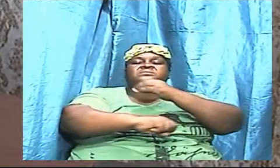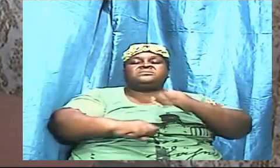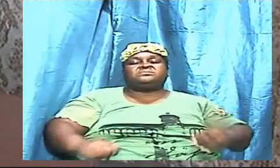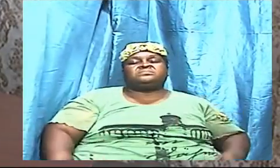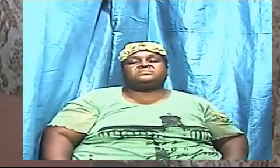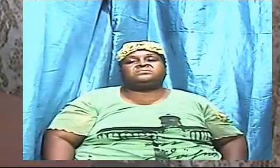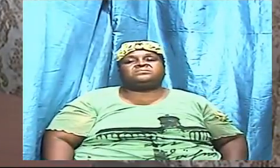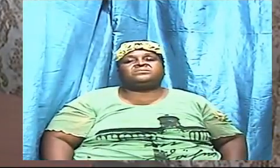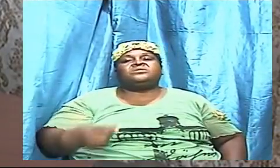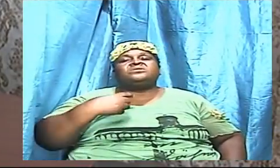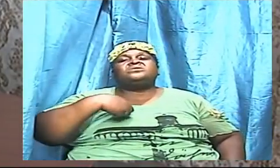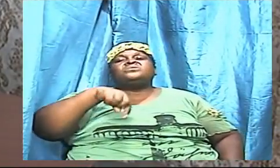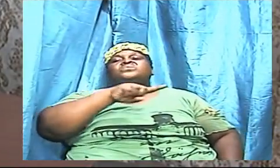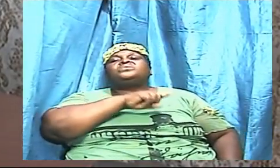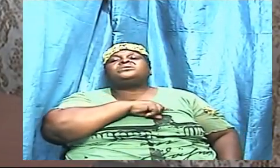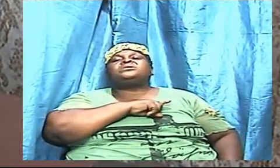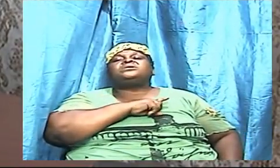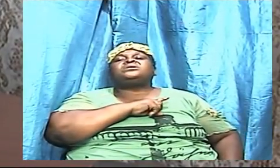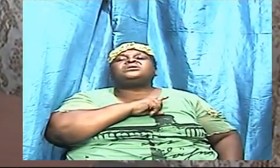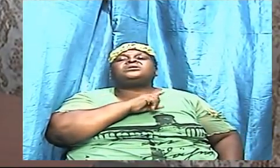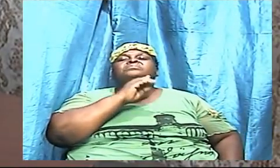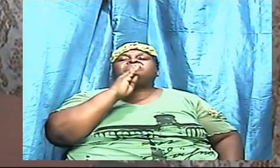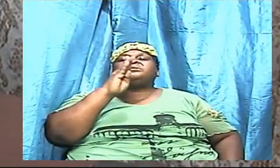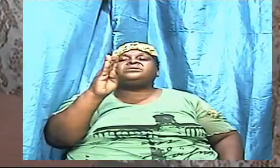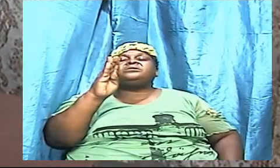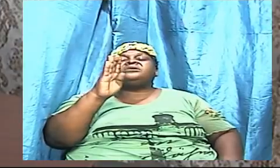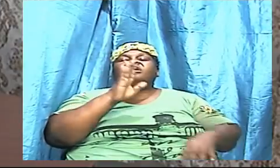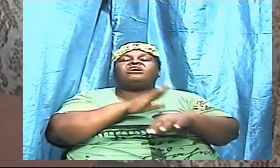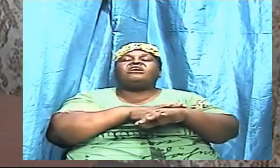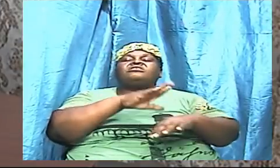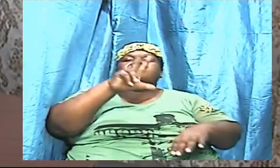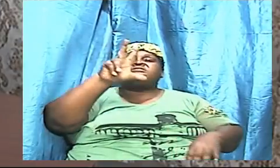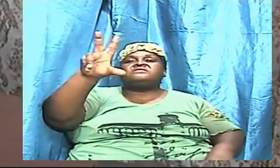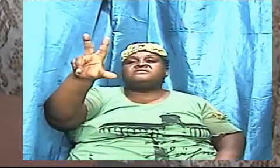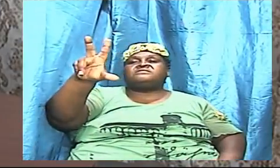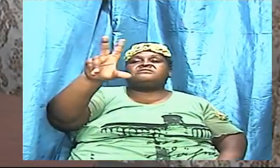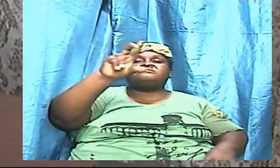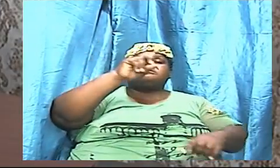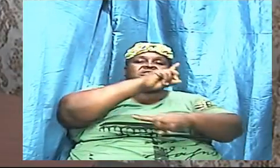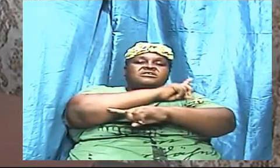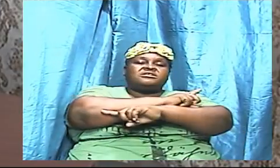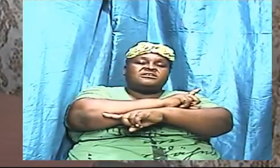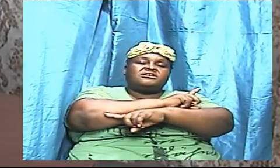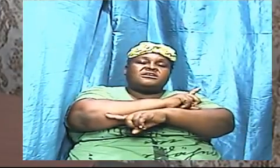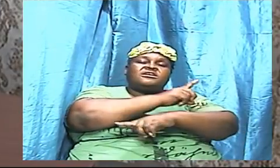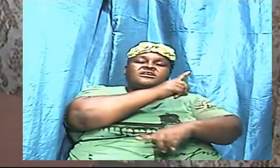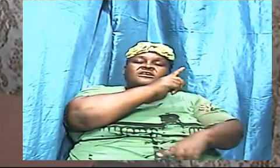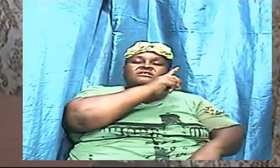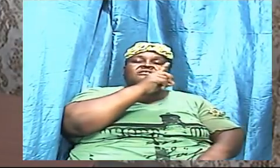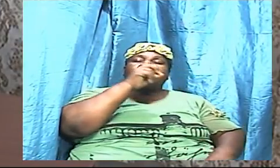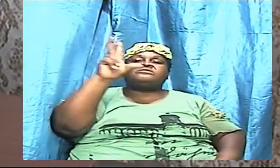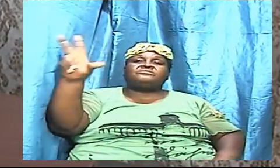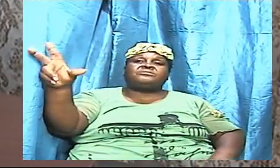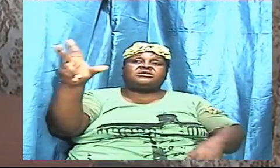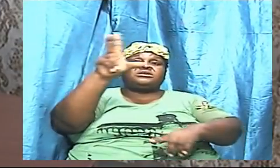we go on three days of fasting as a church